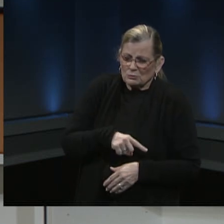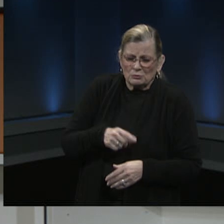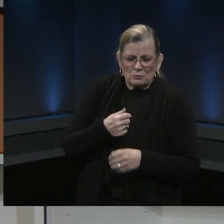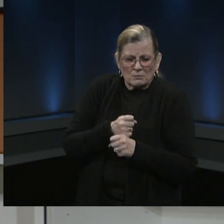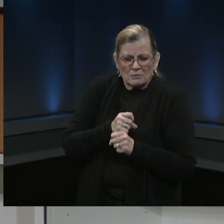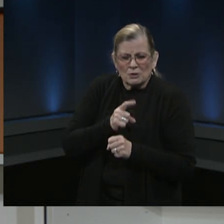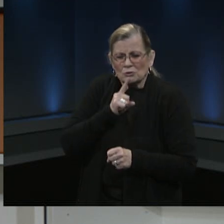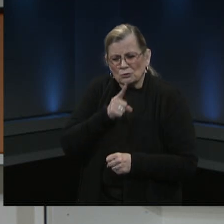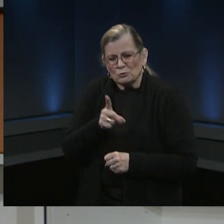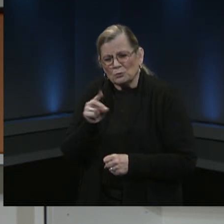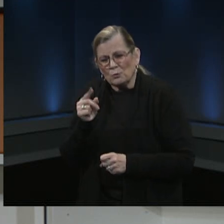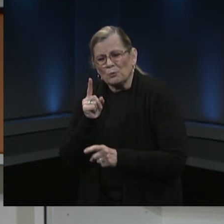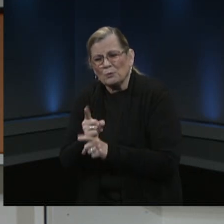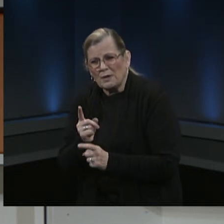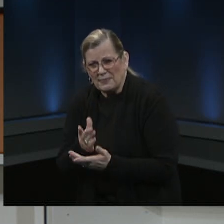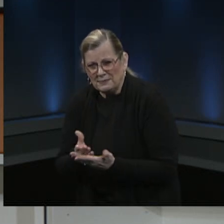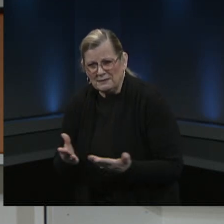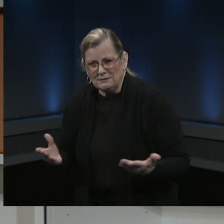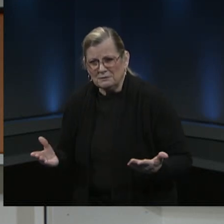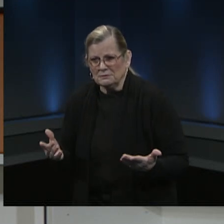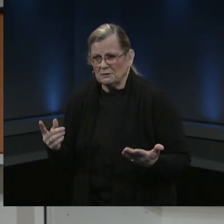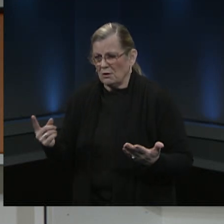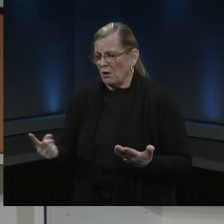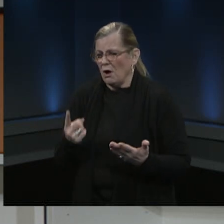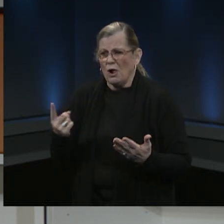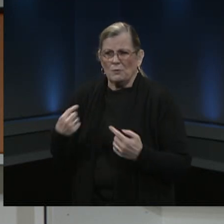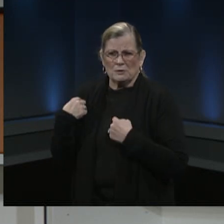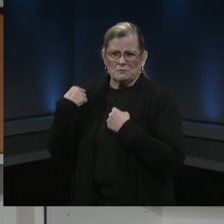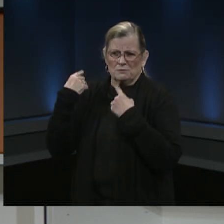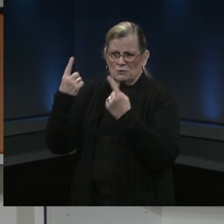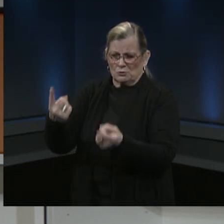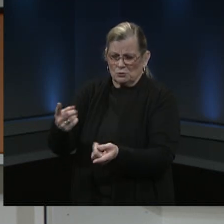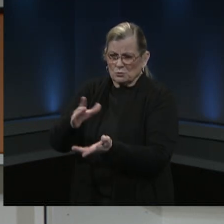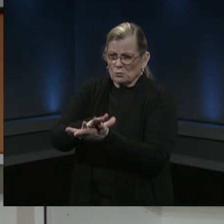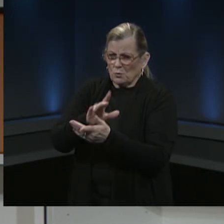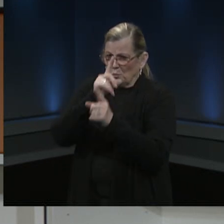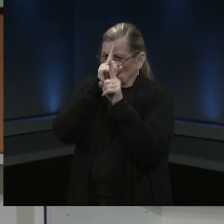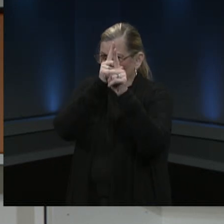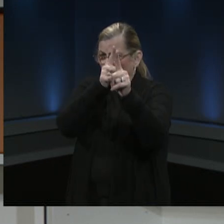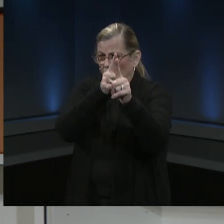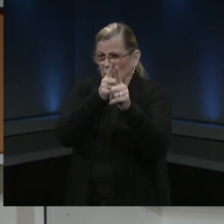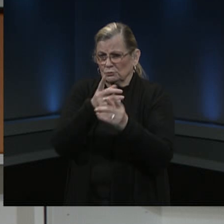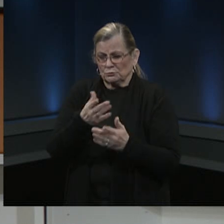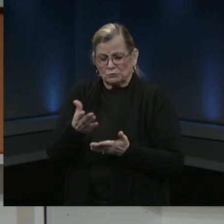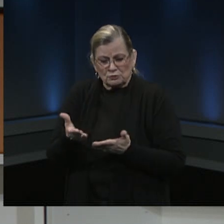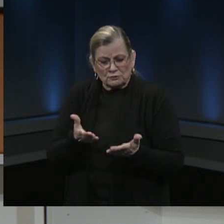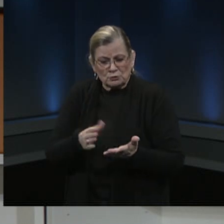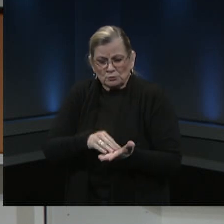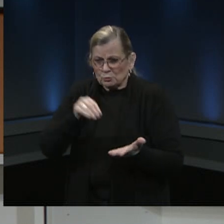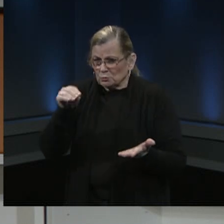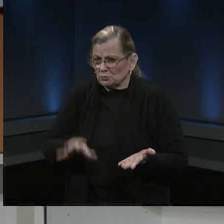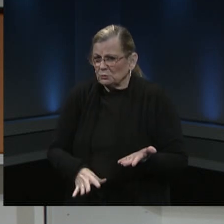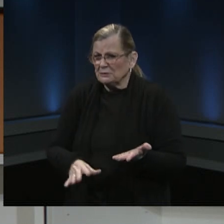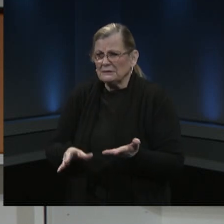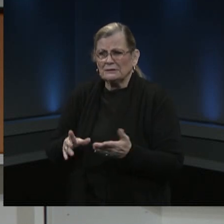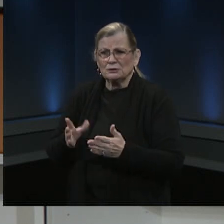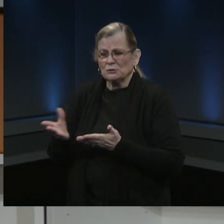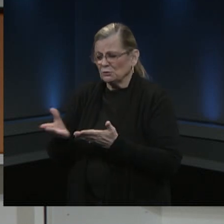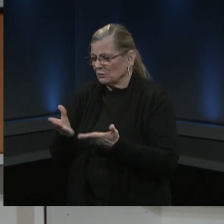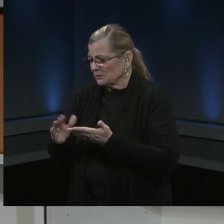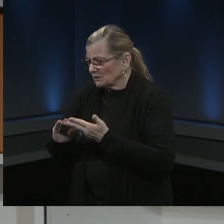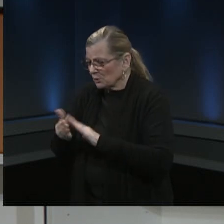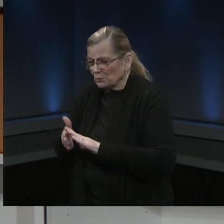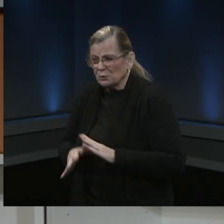a school system that's been aligned around core values of serving our students and families and community and dr williams mentioned